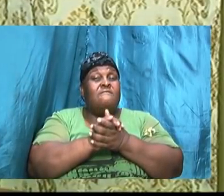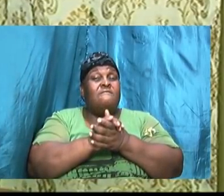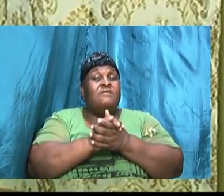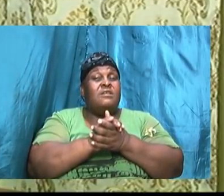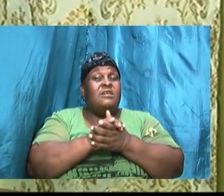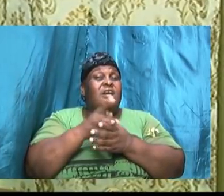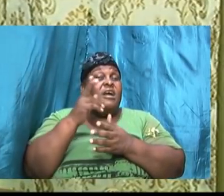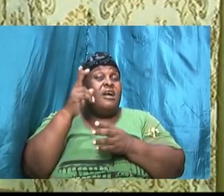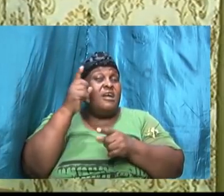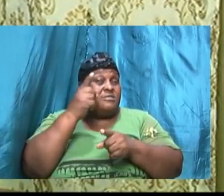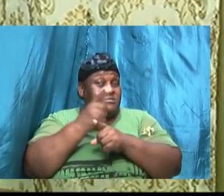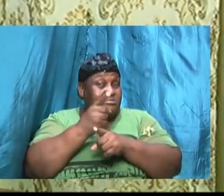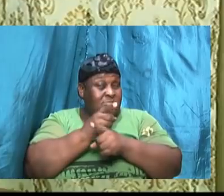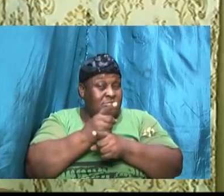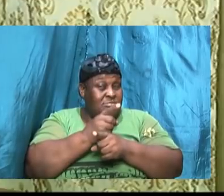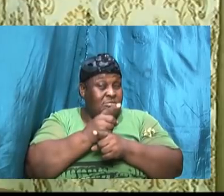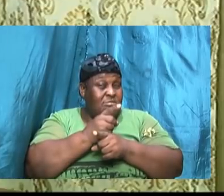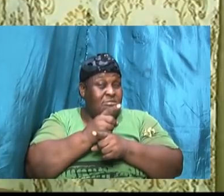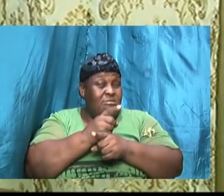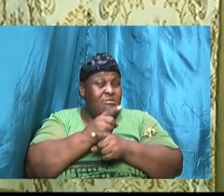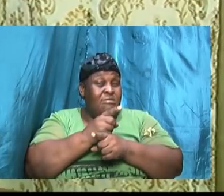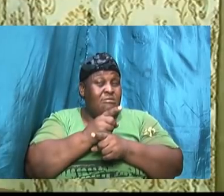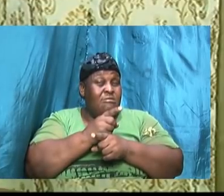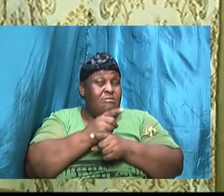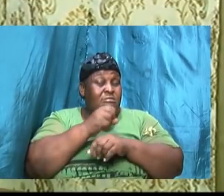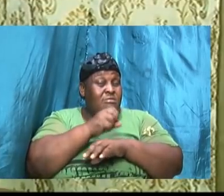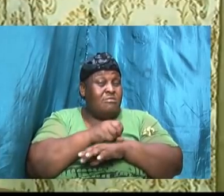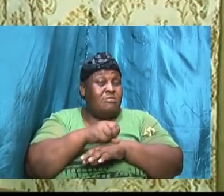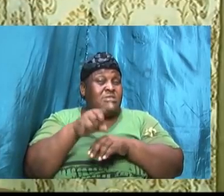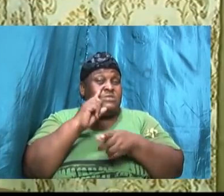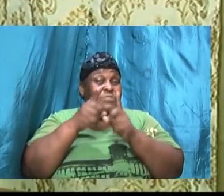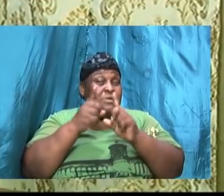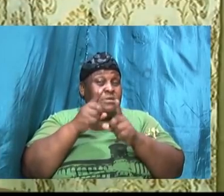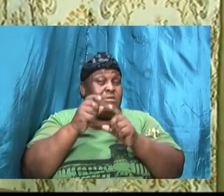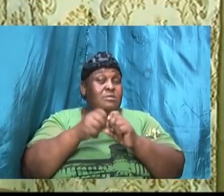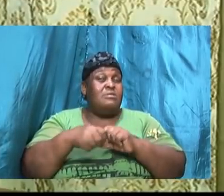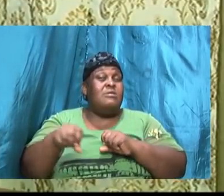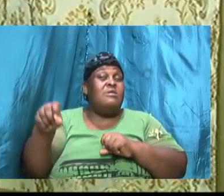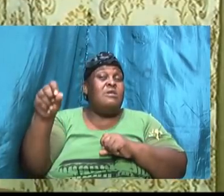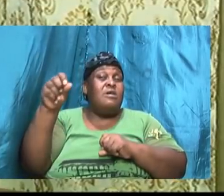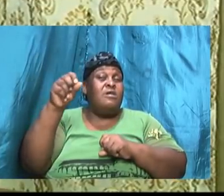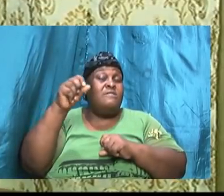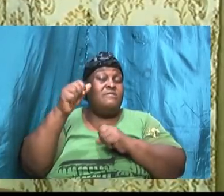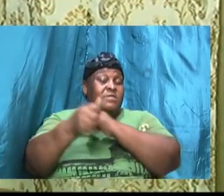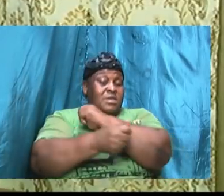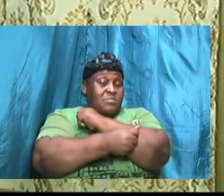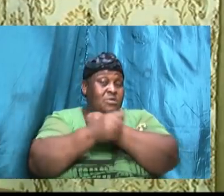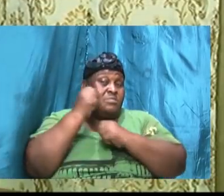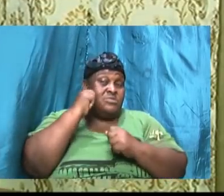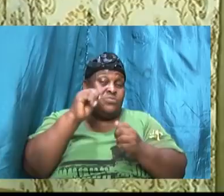without finding the will of God as it pertains to that aspect of his life